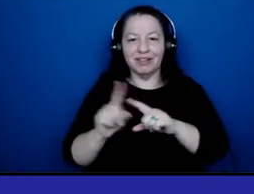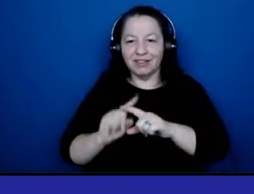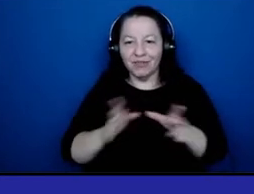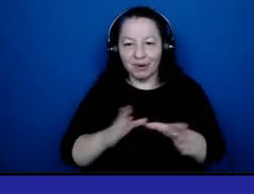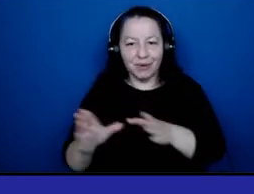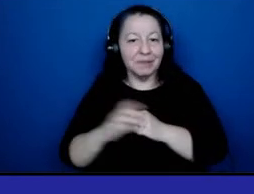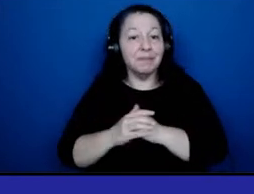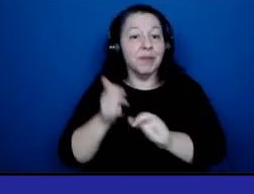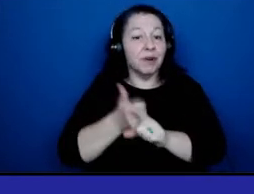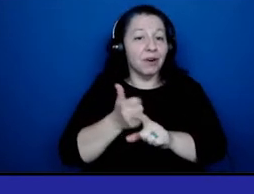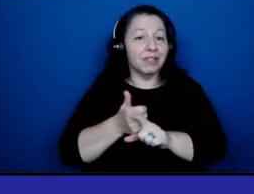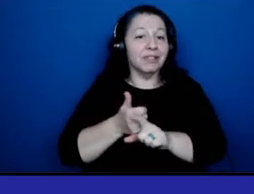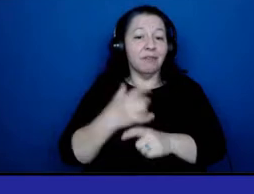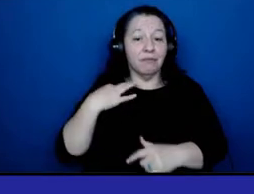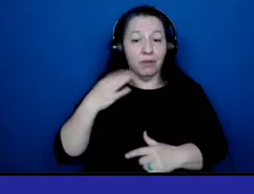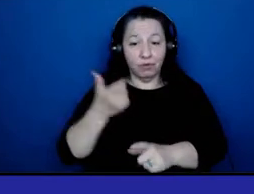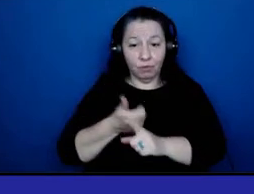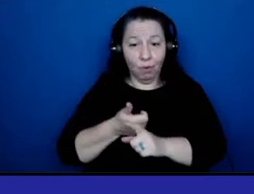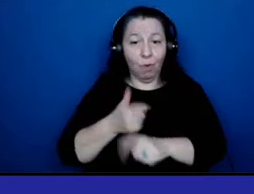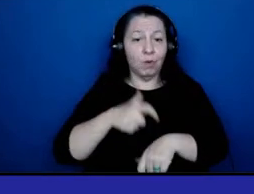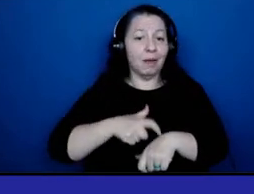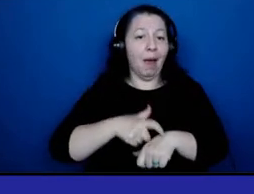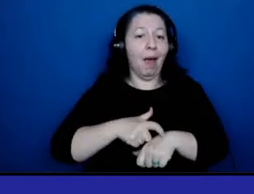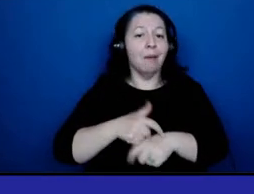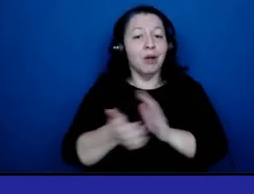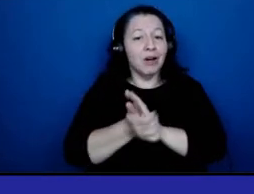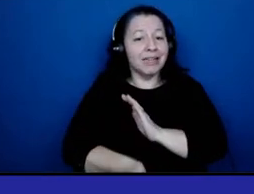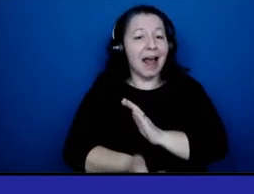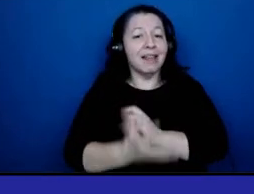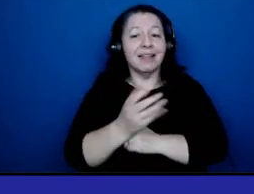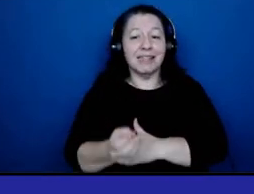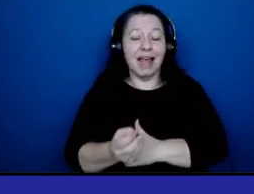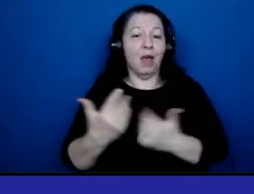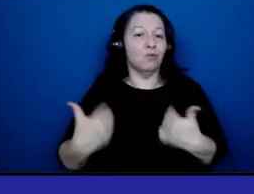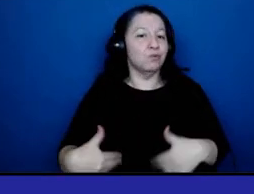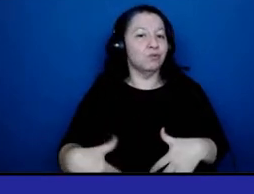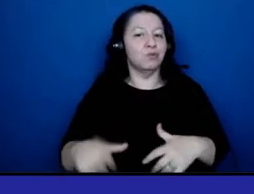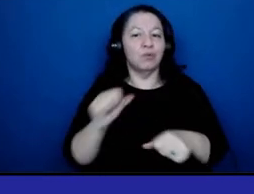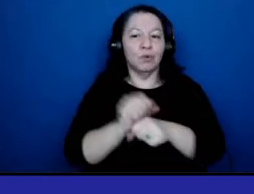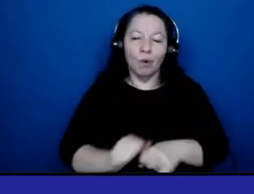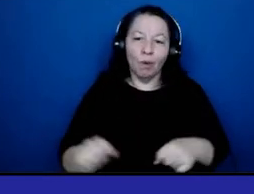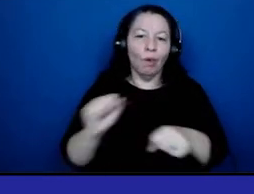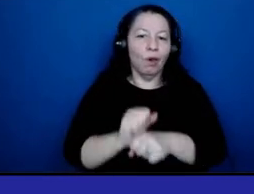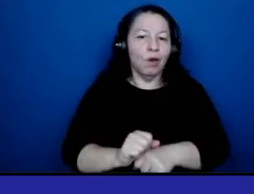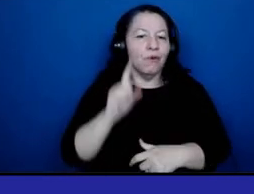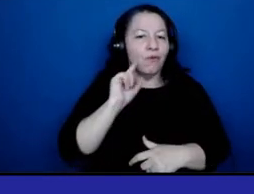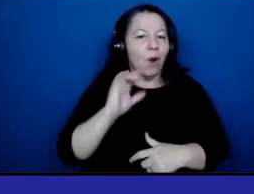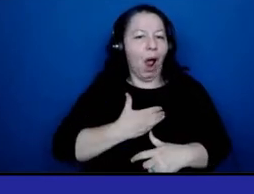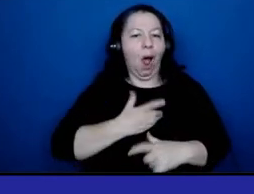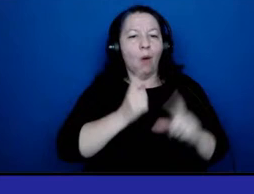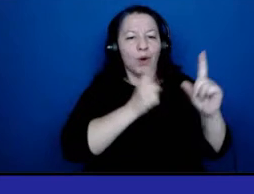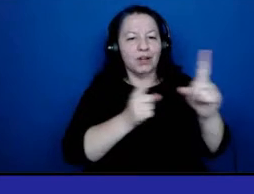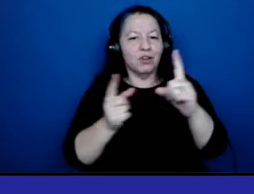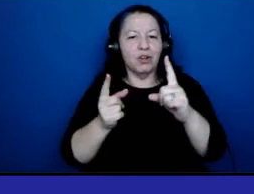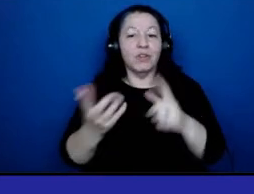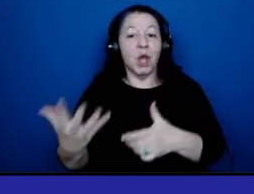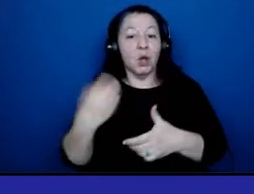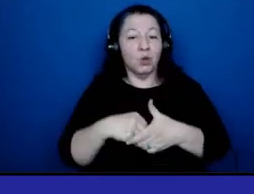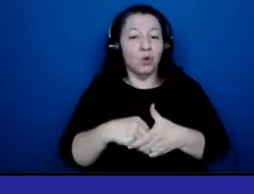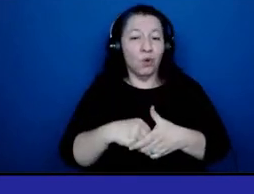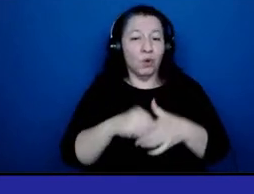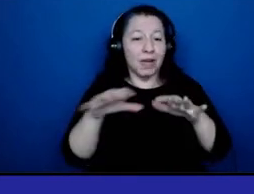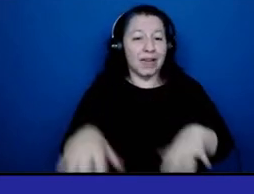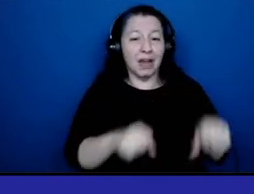person that has volunteered her time, her talents, and treasures tirelessly to our initiatives, including assuming several